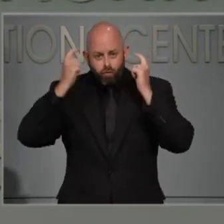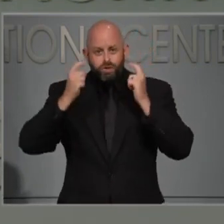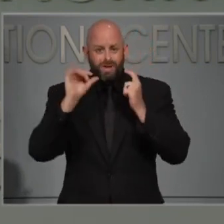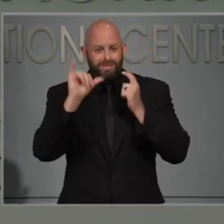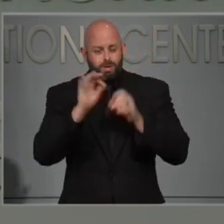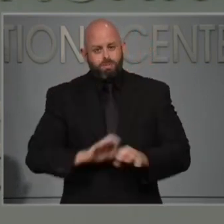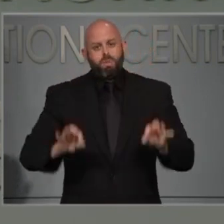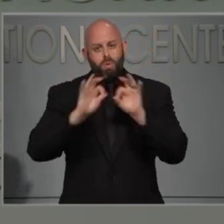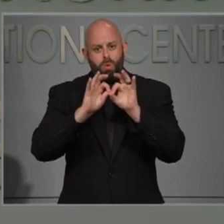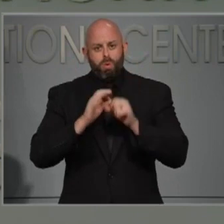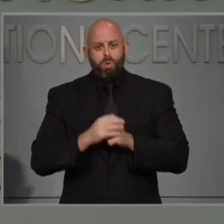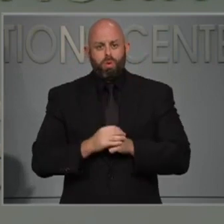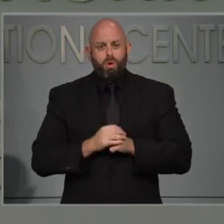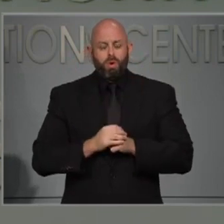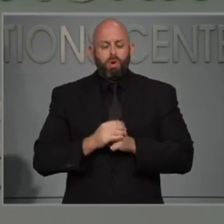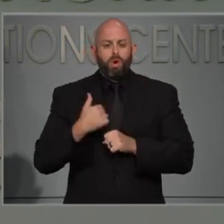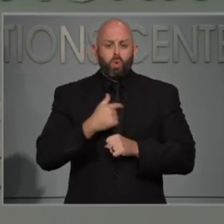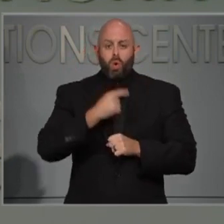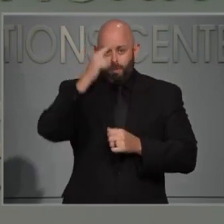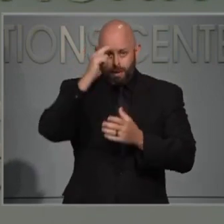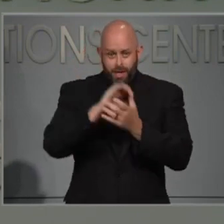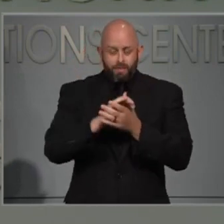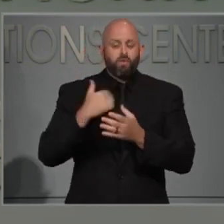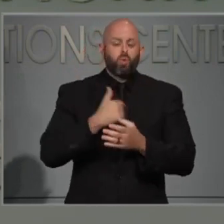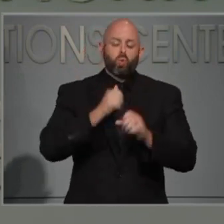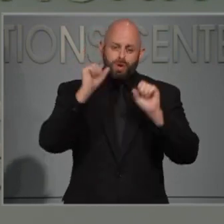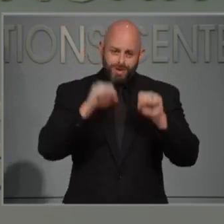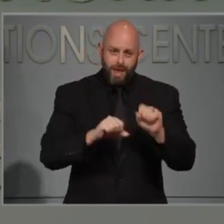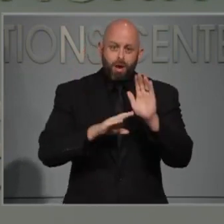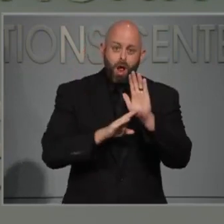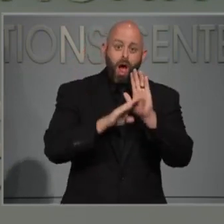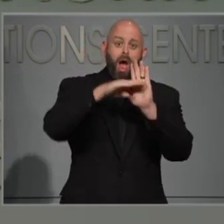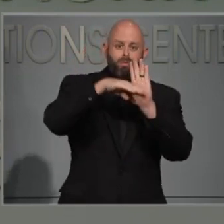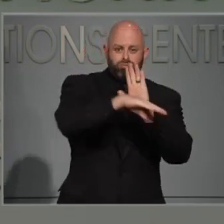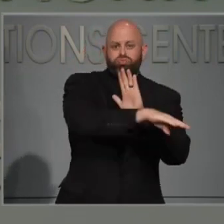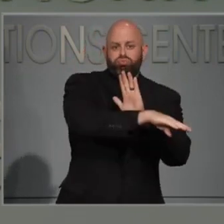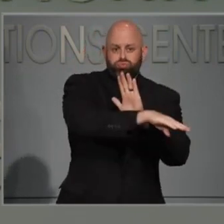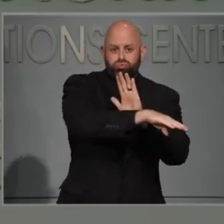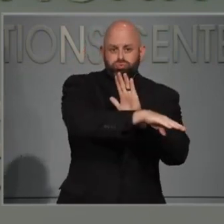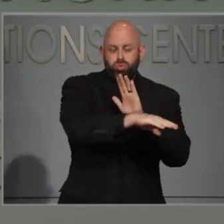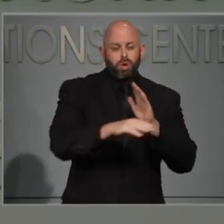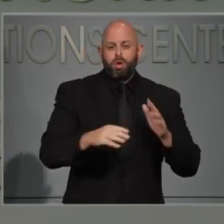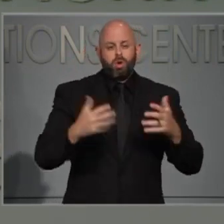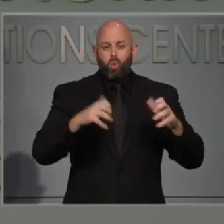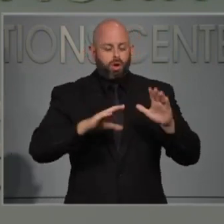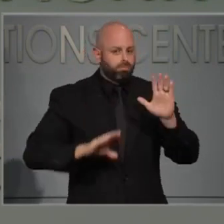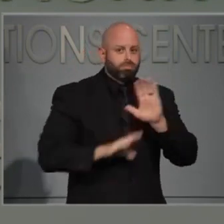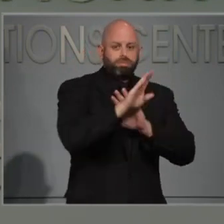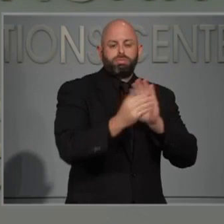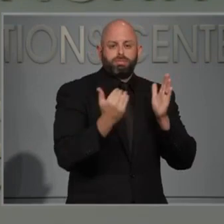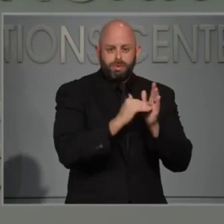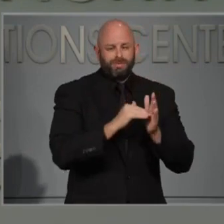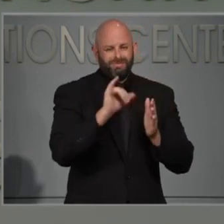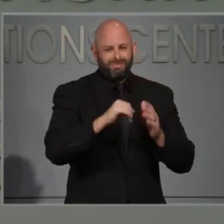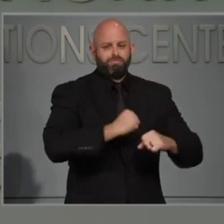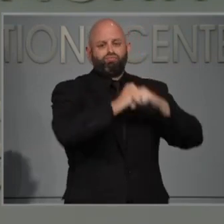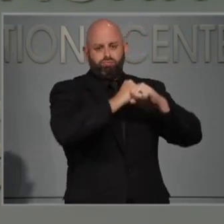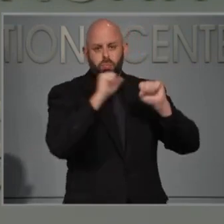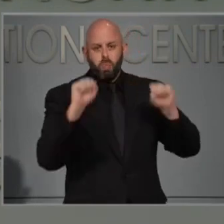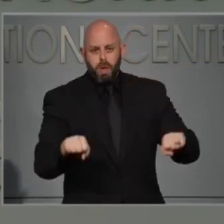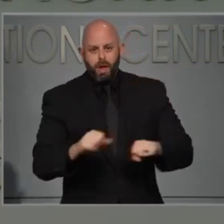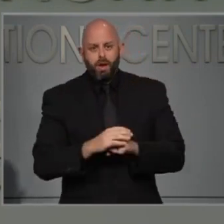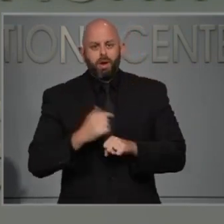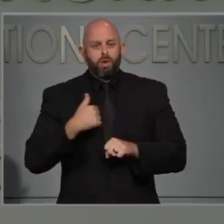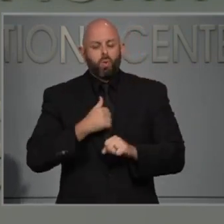believe that we can flatten this curve and present prevent this second surge from happening. And we